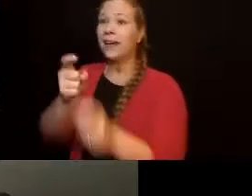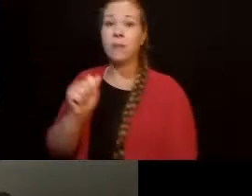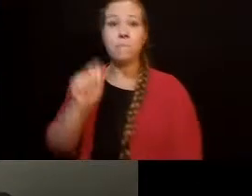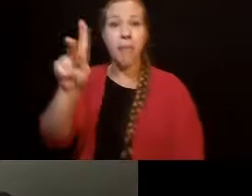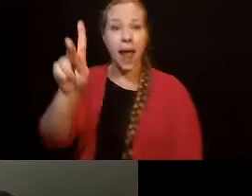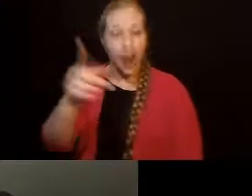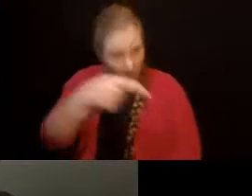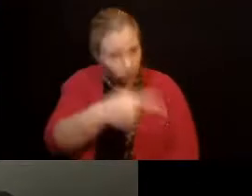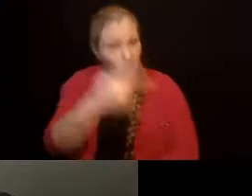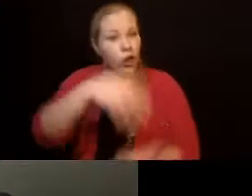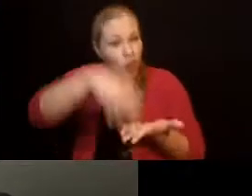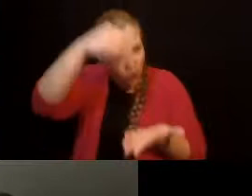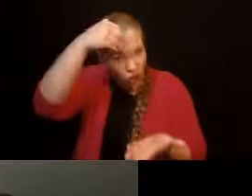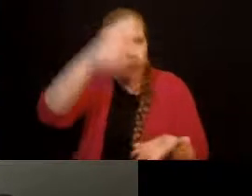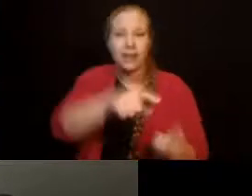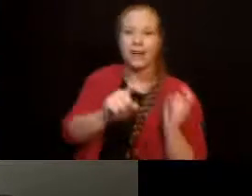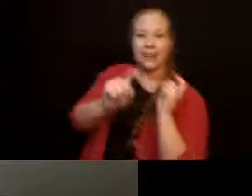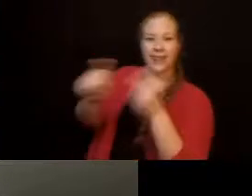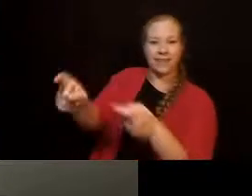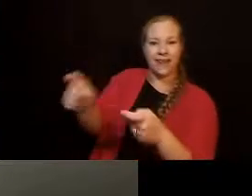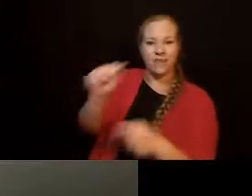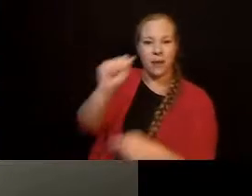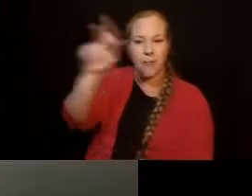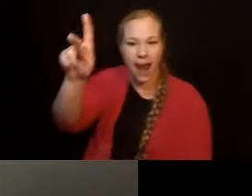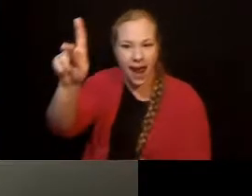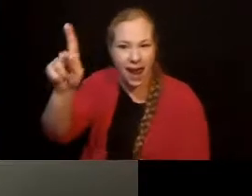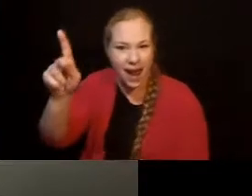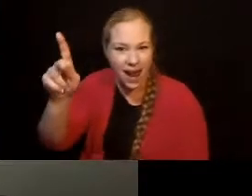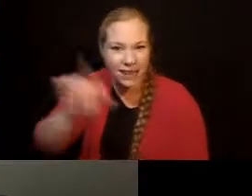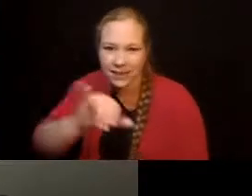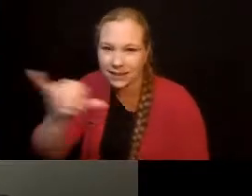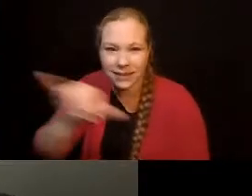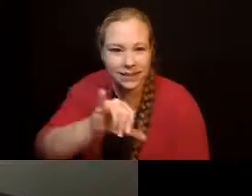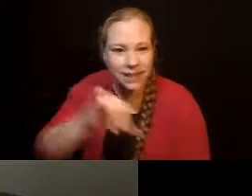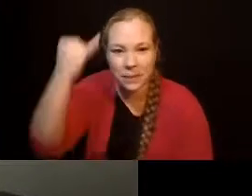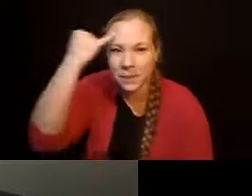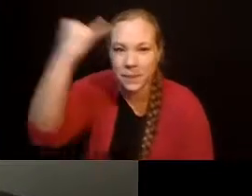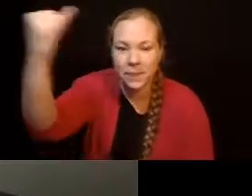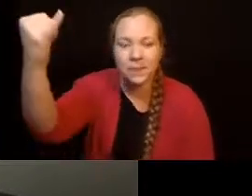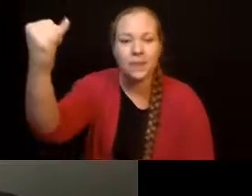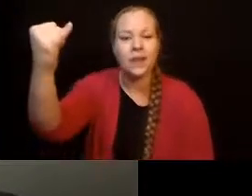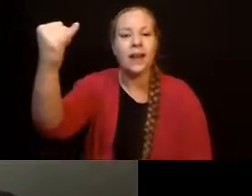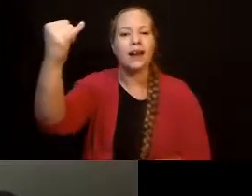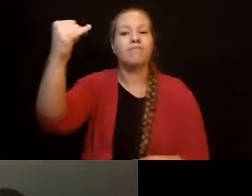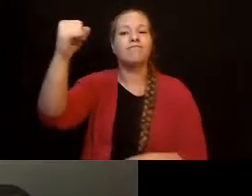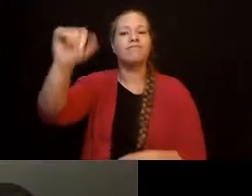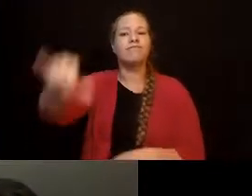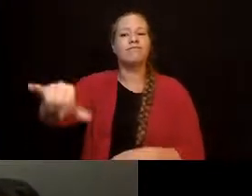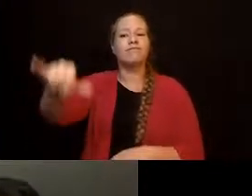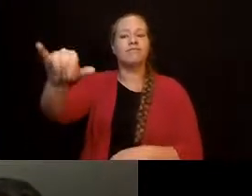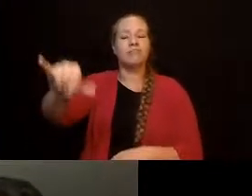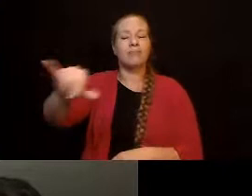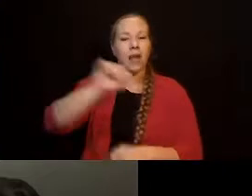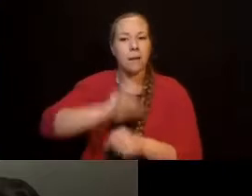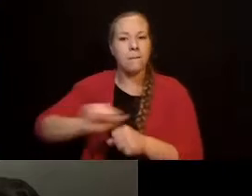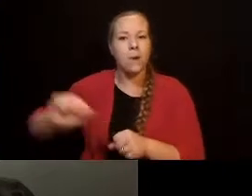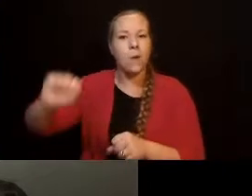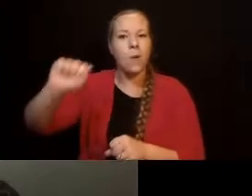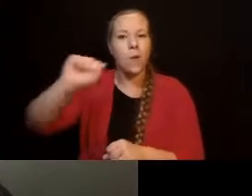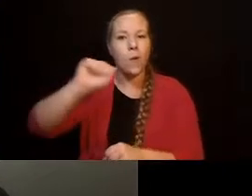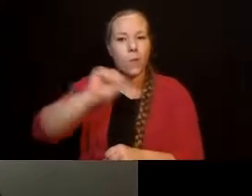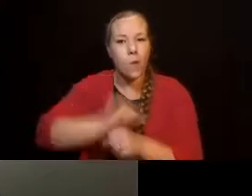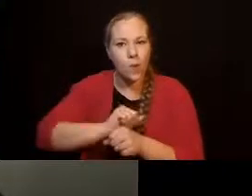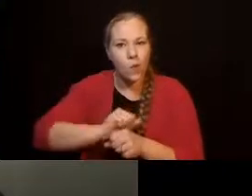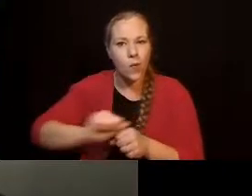So employment or contribution for us, it's employment, but for others, it could be contributing in whatever way that might be.